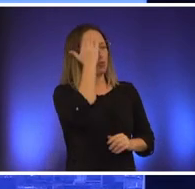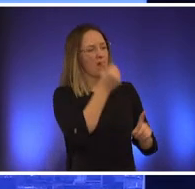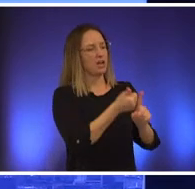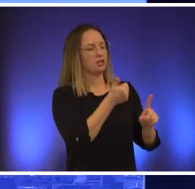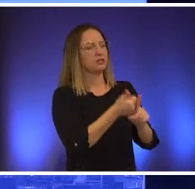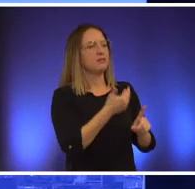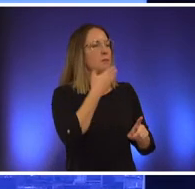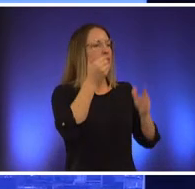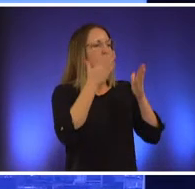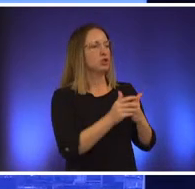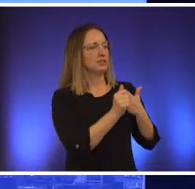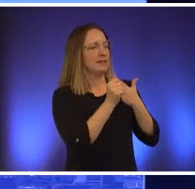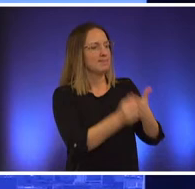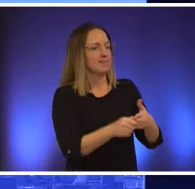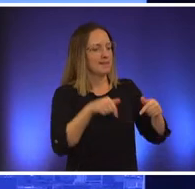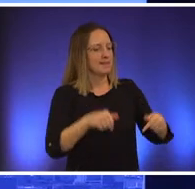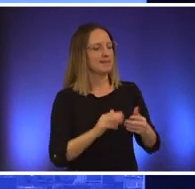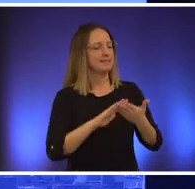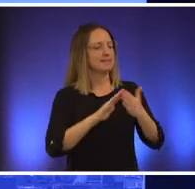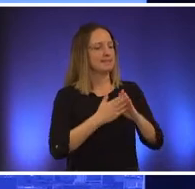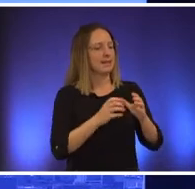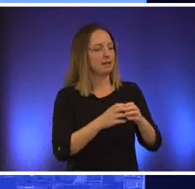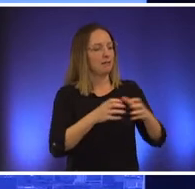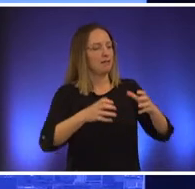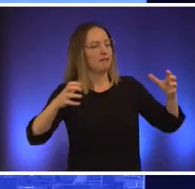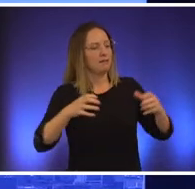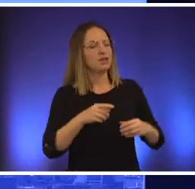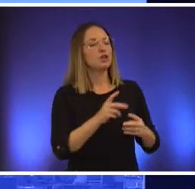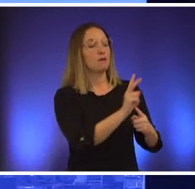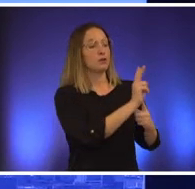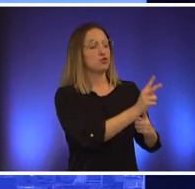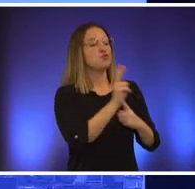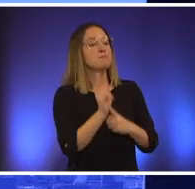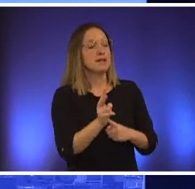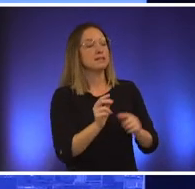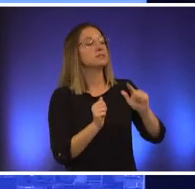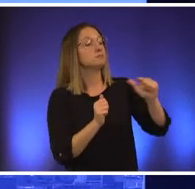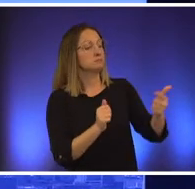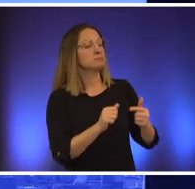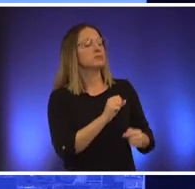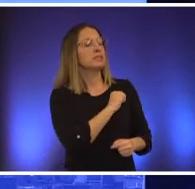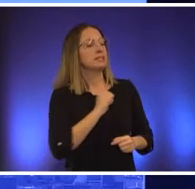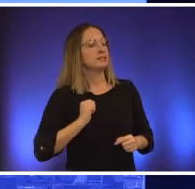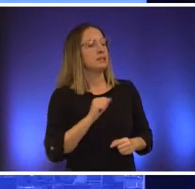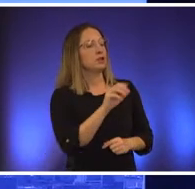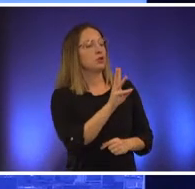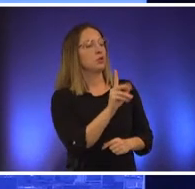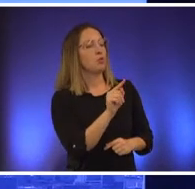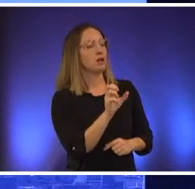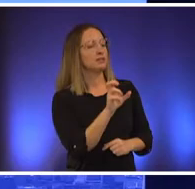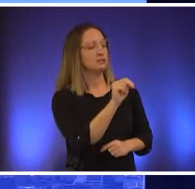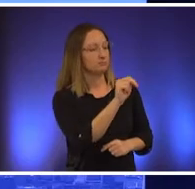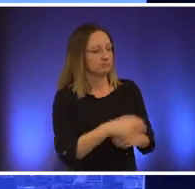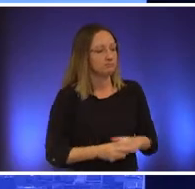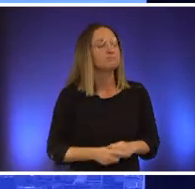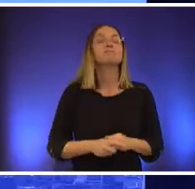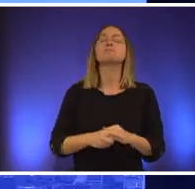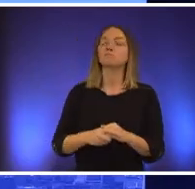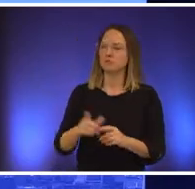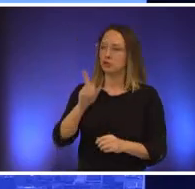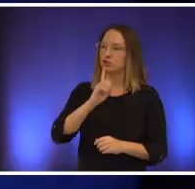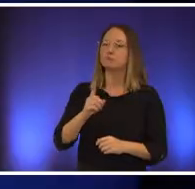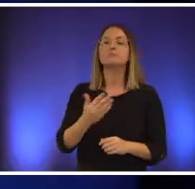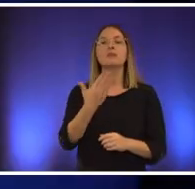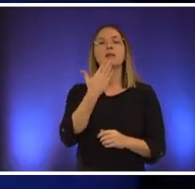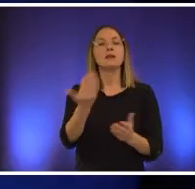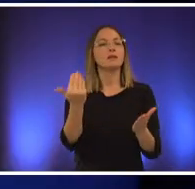rapidly growing city you'll each have two minutes and we'll begin with senator watson sure well first of all again thanks to everybody that put this